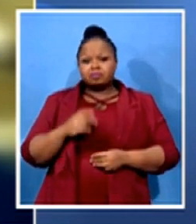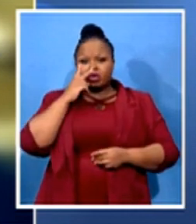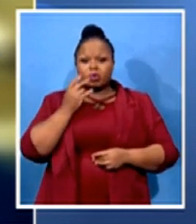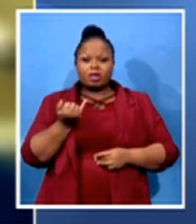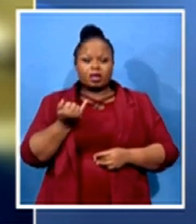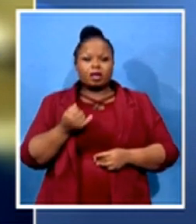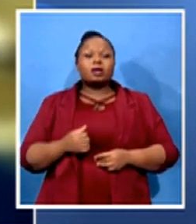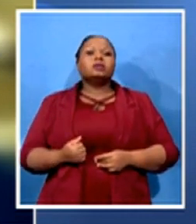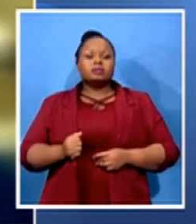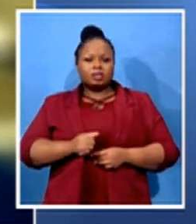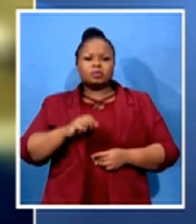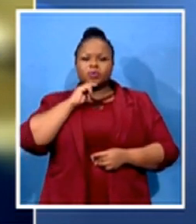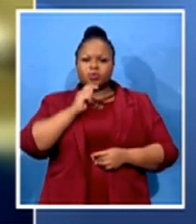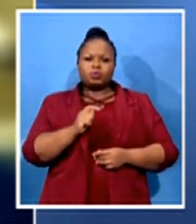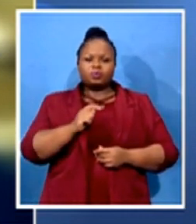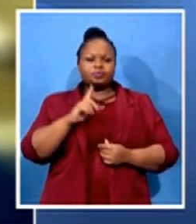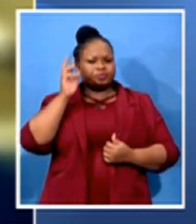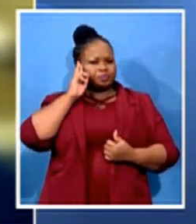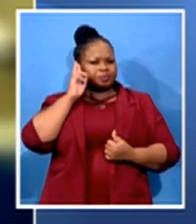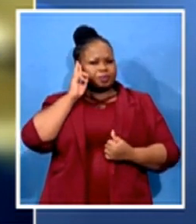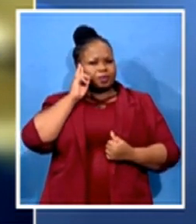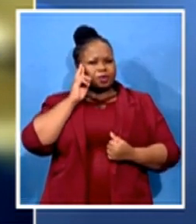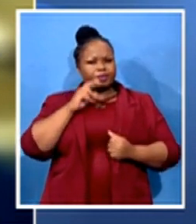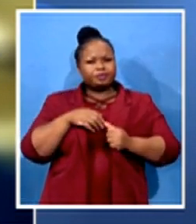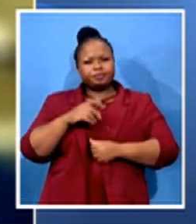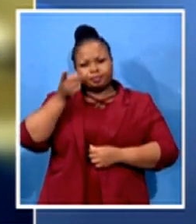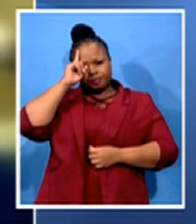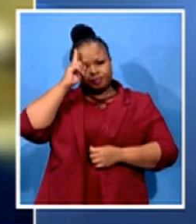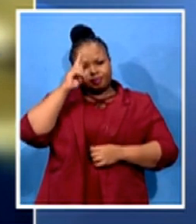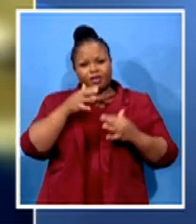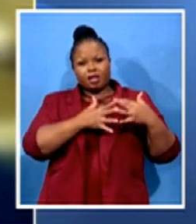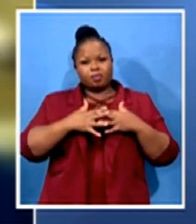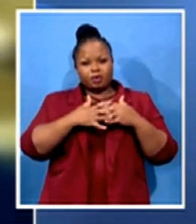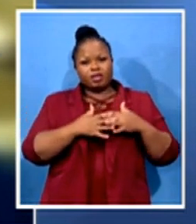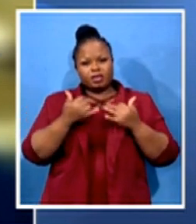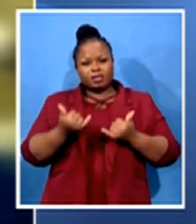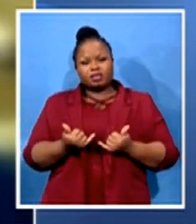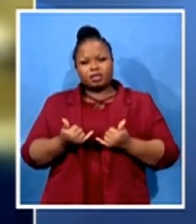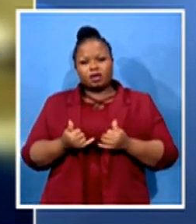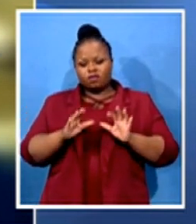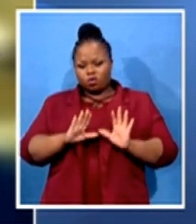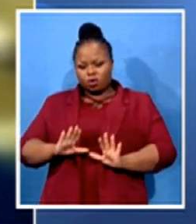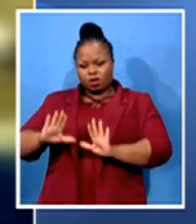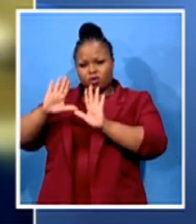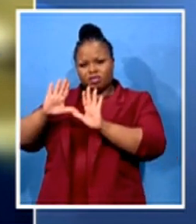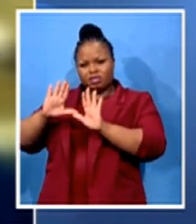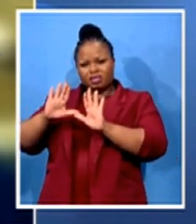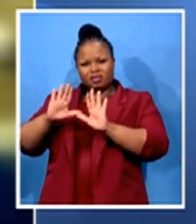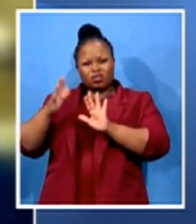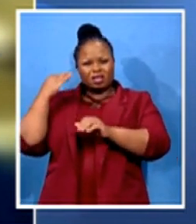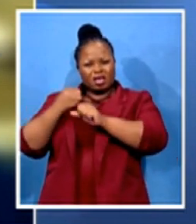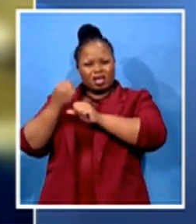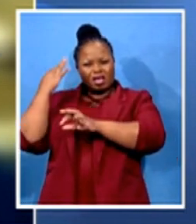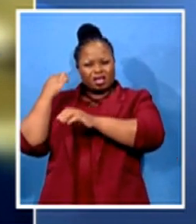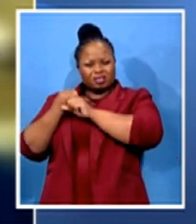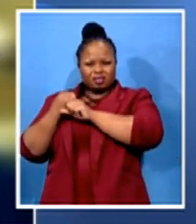African-Americans left the shores of the continent years and years ago. They have built